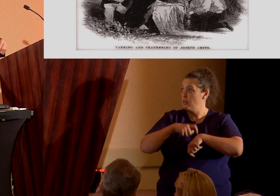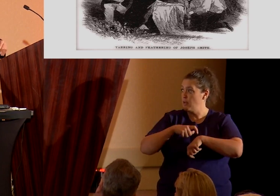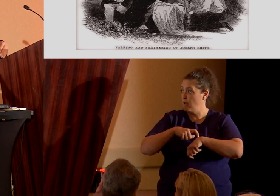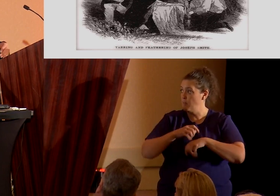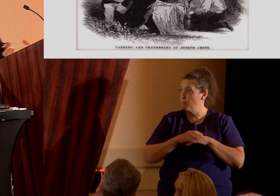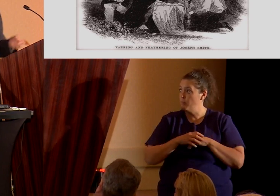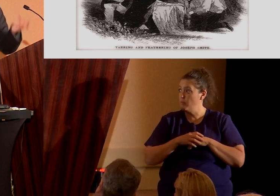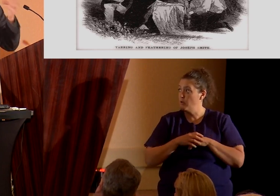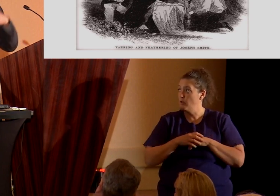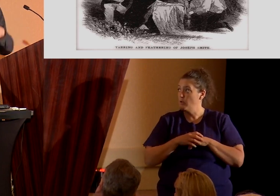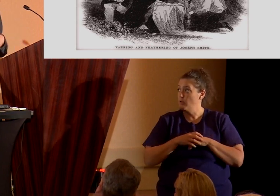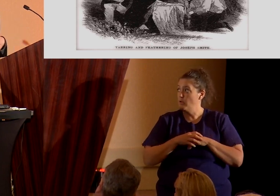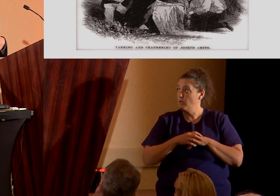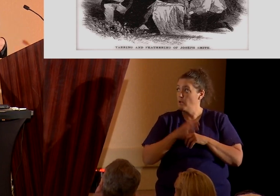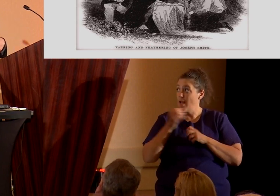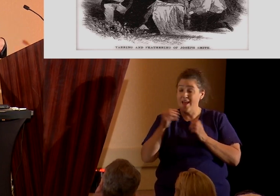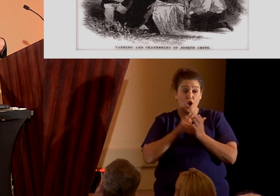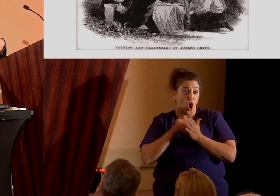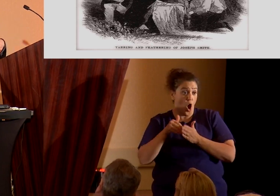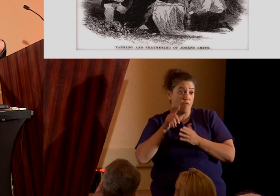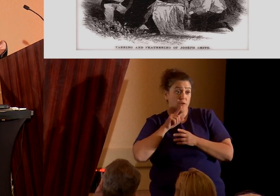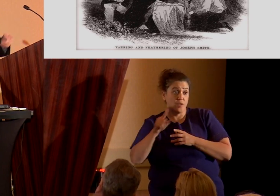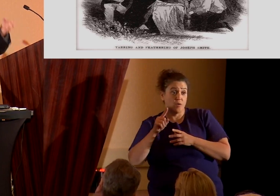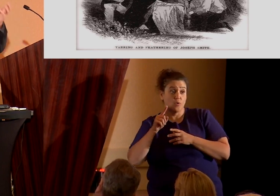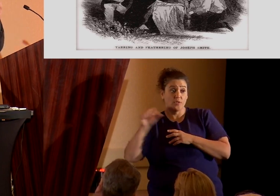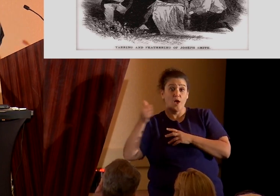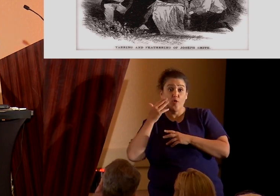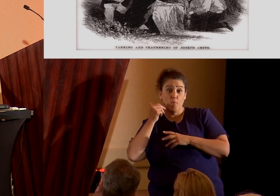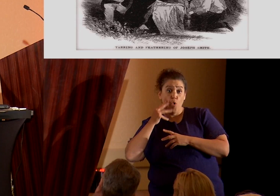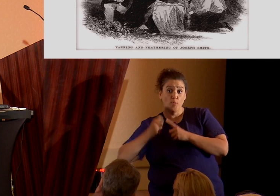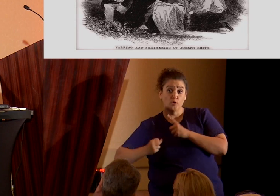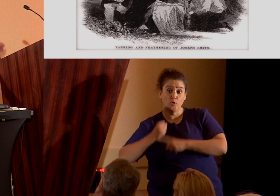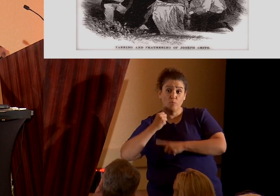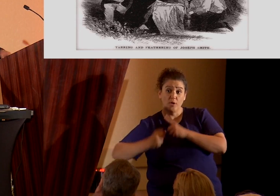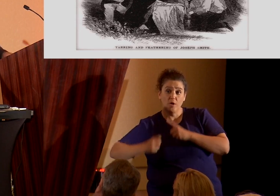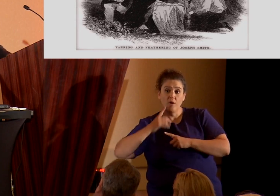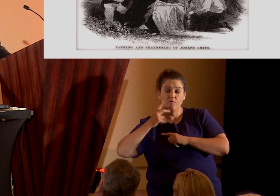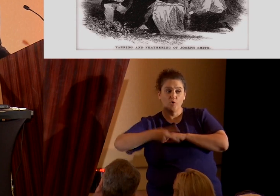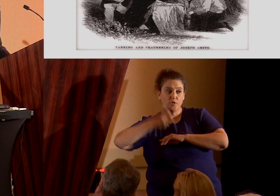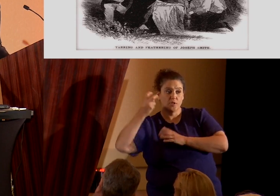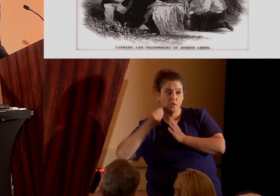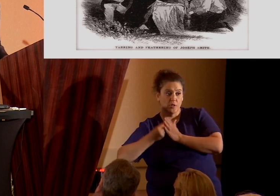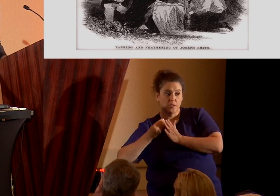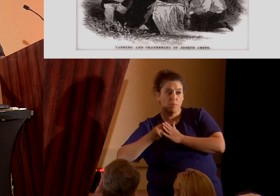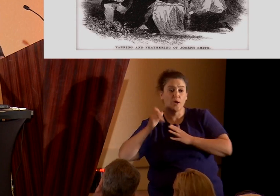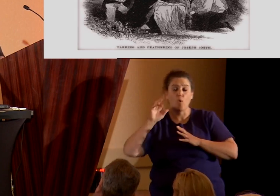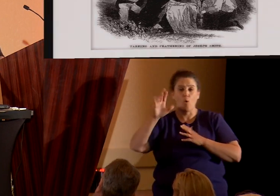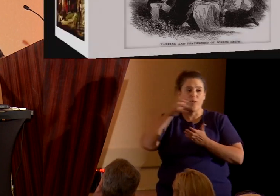As often as not, it was his fellow Mormons who were beating him up, for stealing their money or their wives.